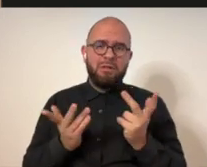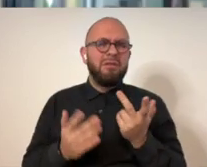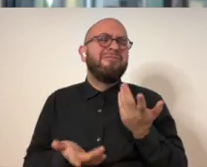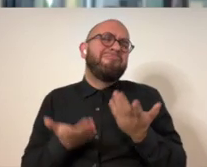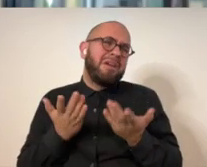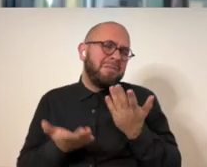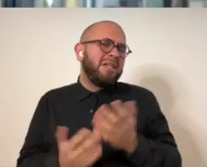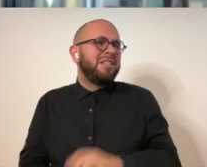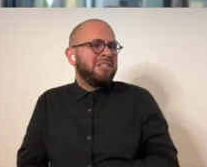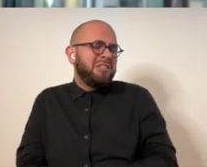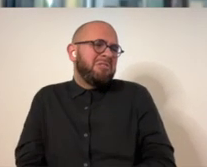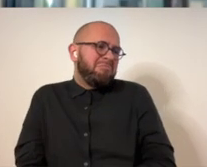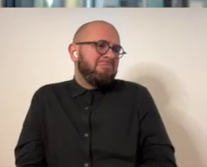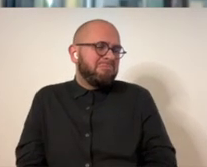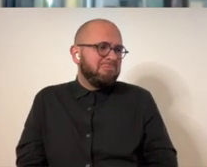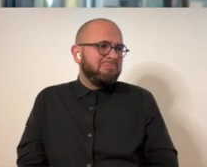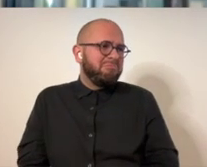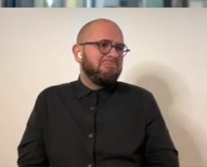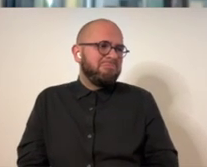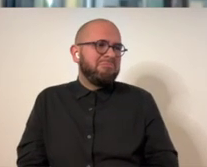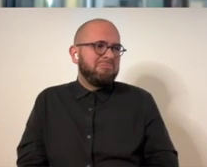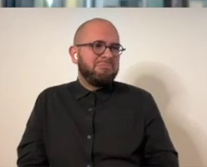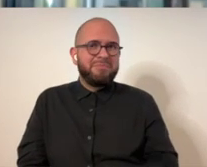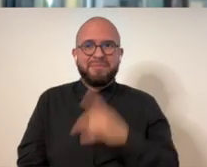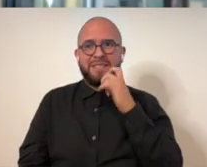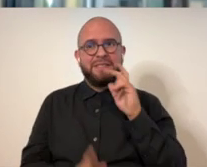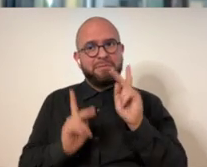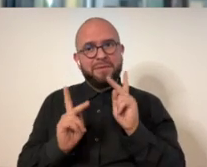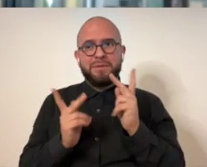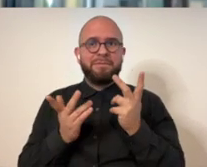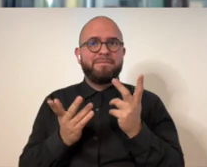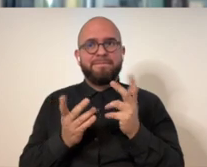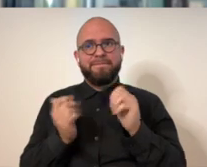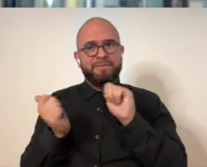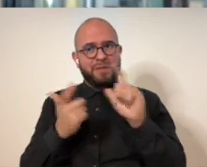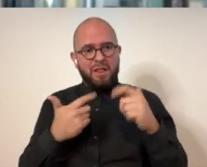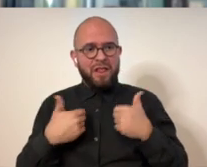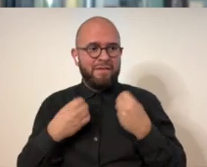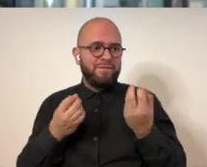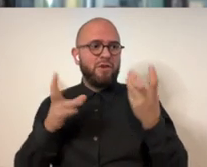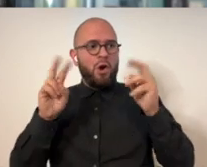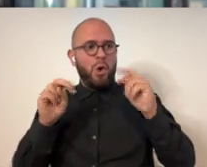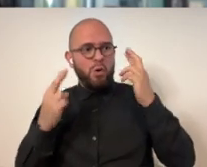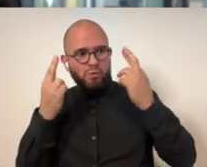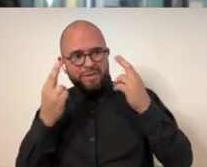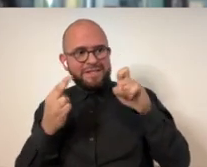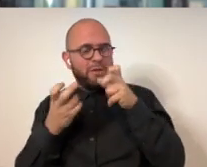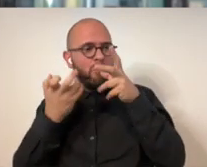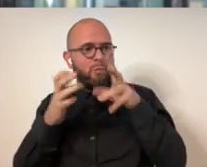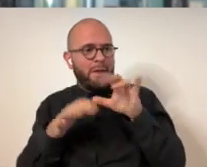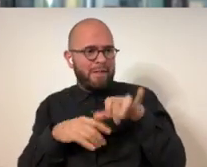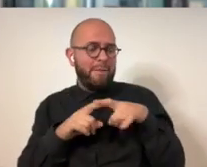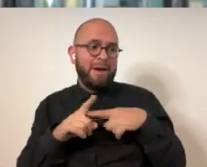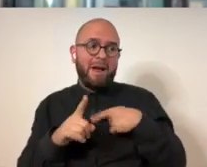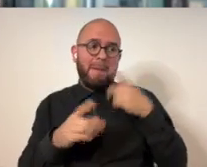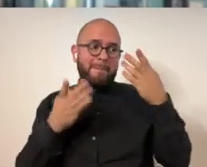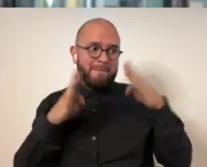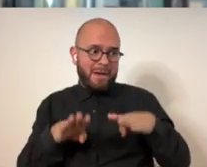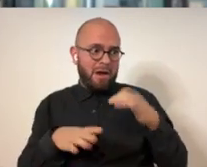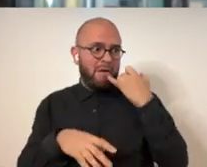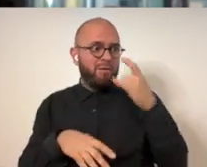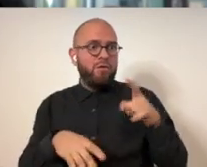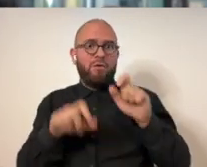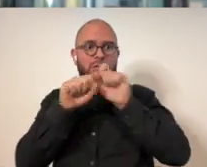I don't know. Yeah. just asked the wrong people. It might just be that because, you know, people are people and